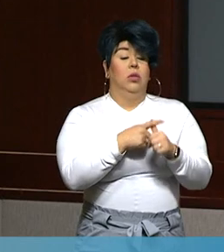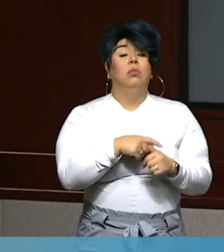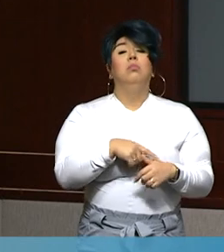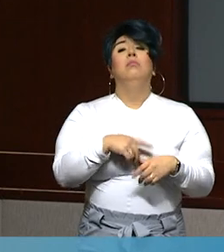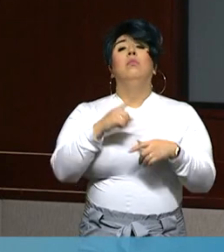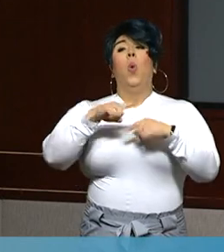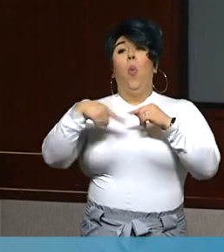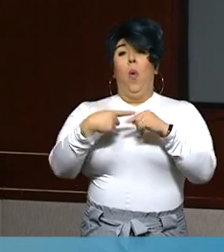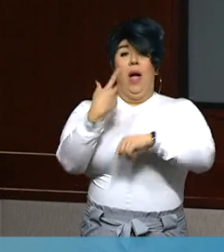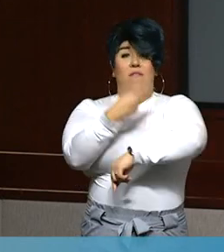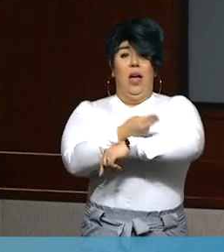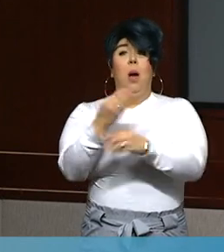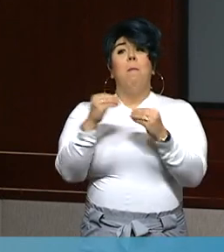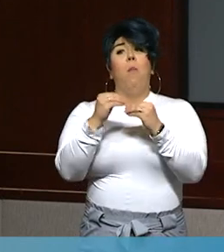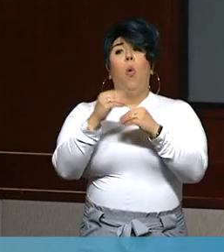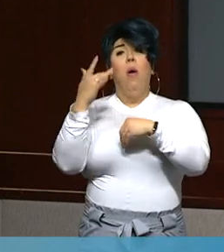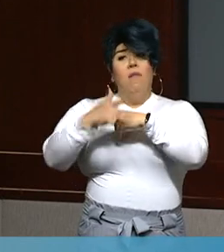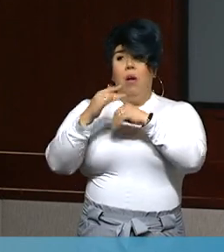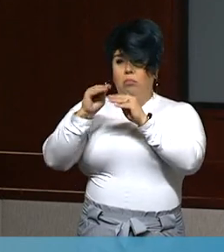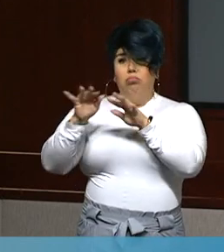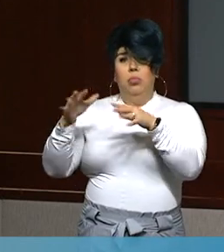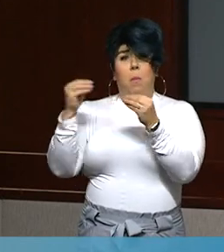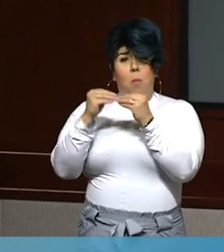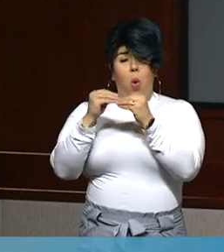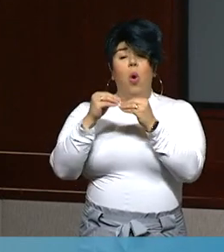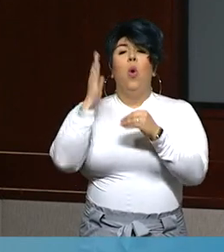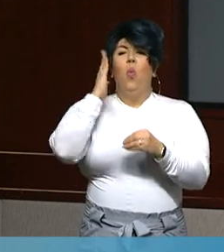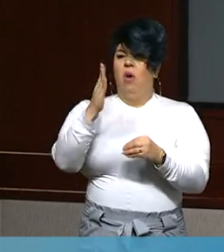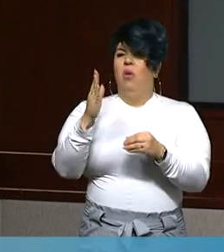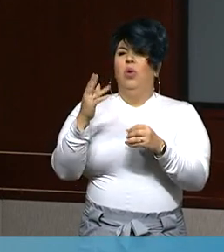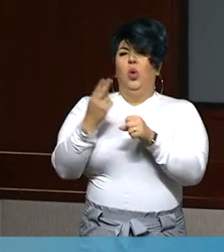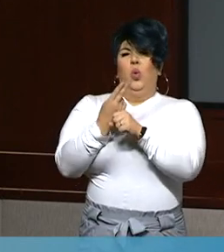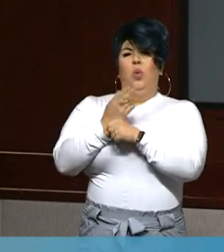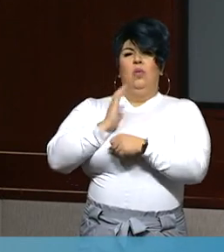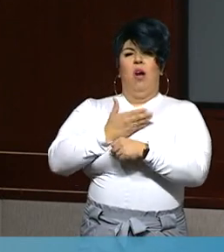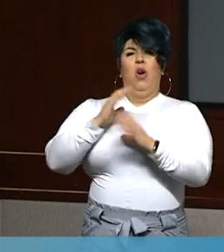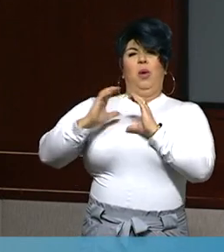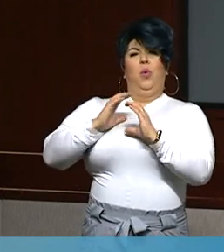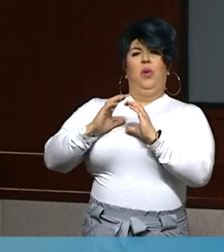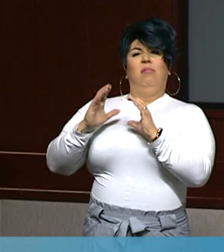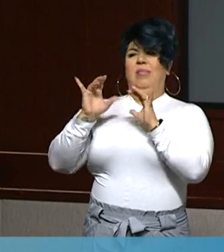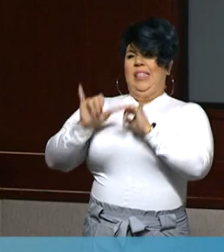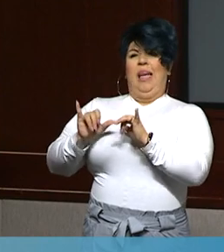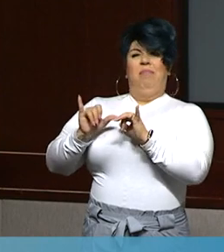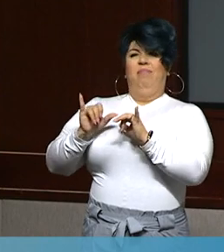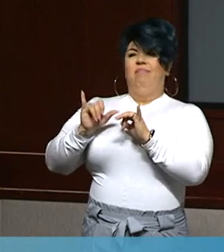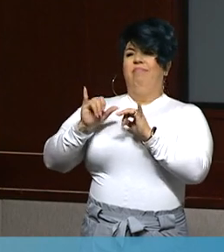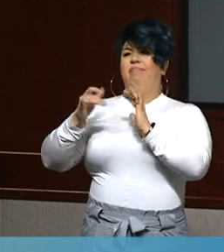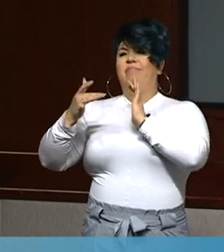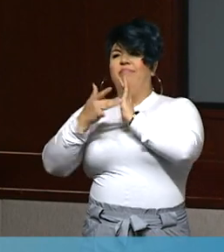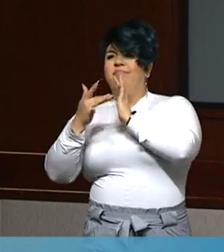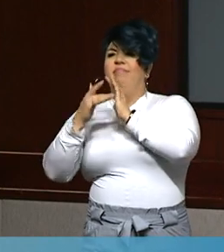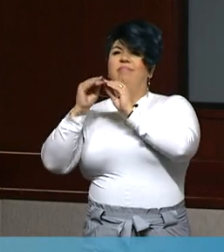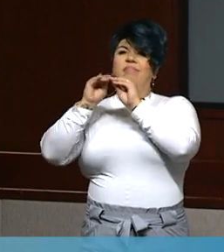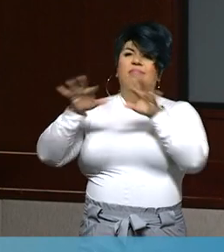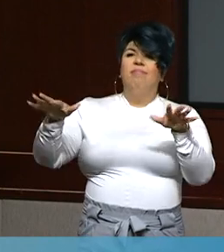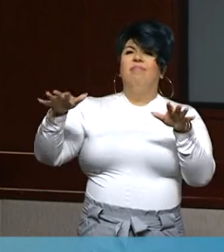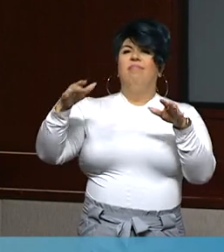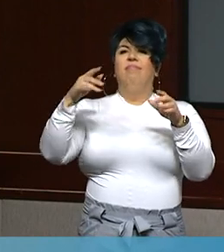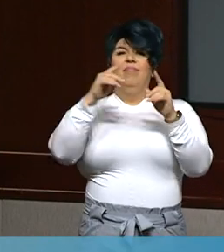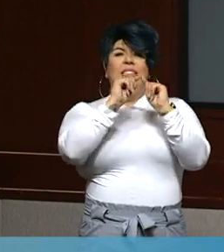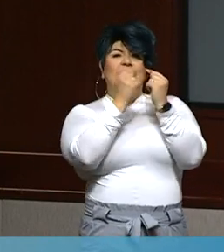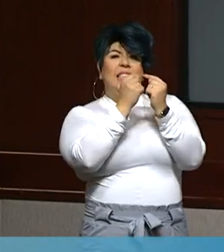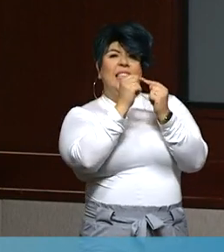widely available, we will utilize our traditional communication methods, as well as our canvassing team providing door-to-door outreach, the Latino